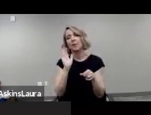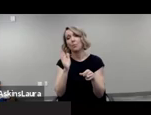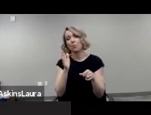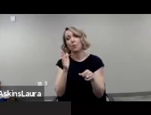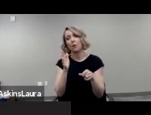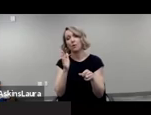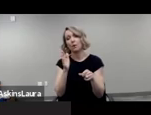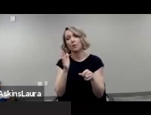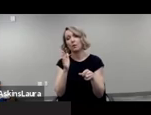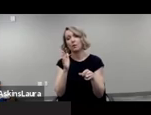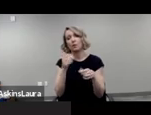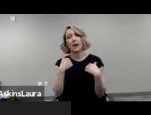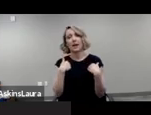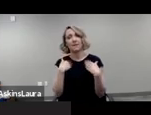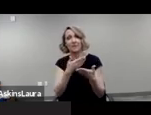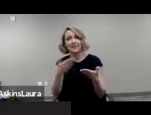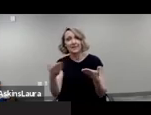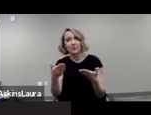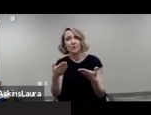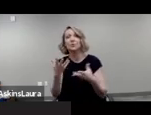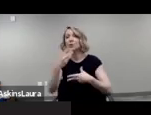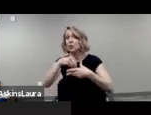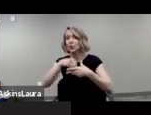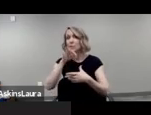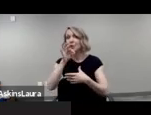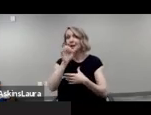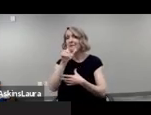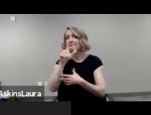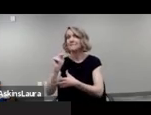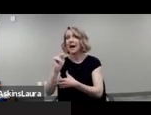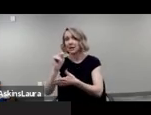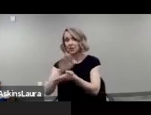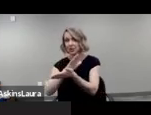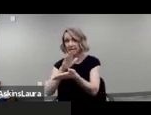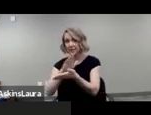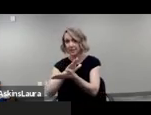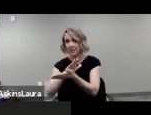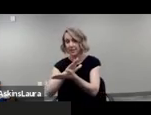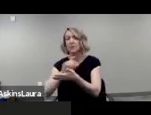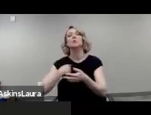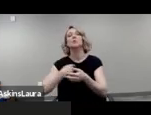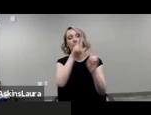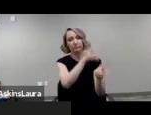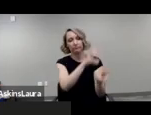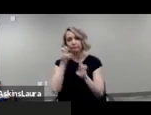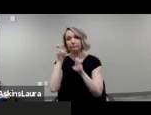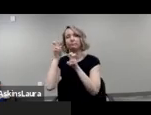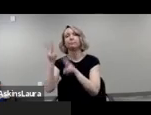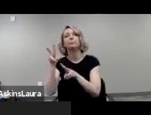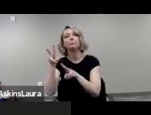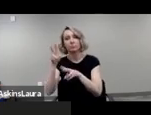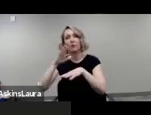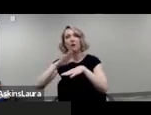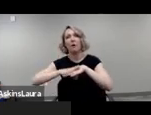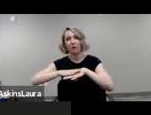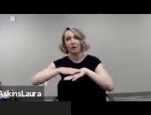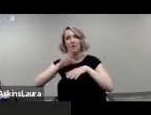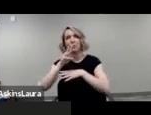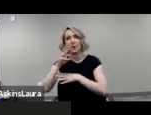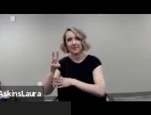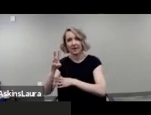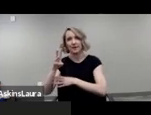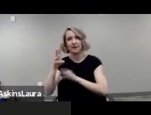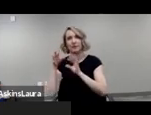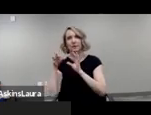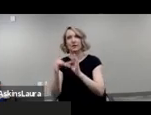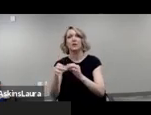some materials including uh fact sheets um and we will include that as part of the materials as well um